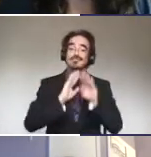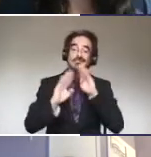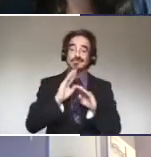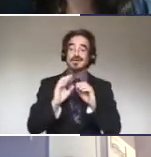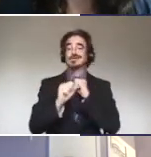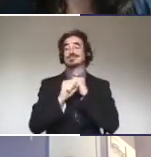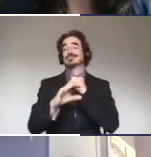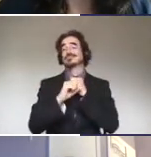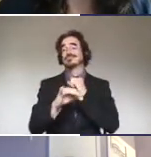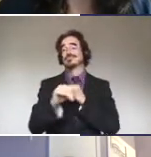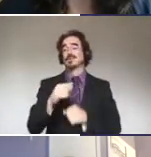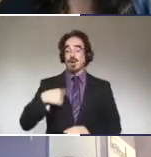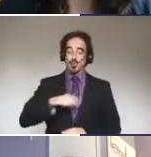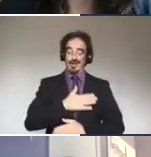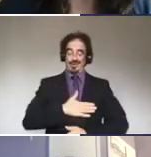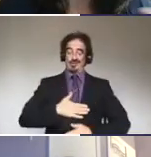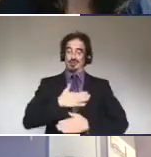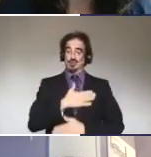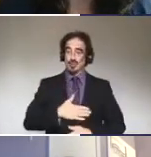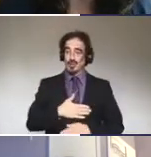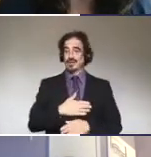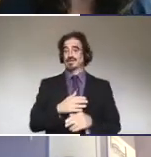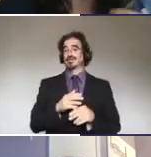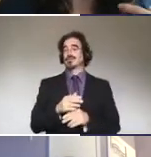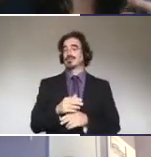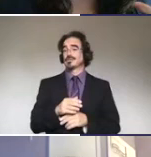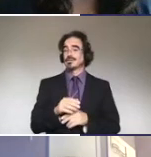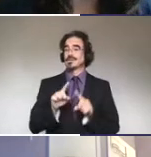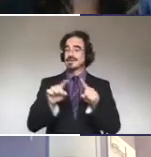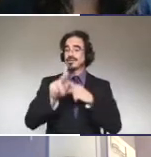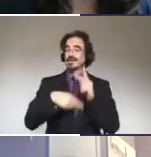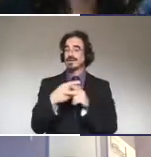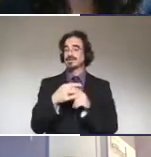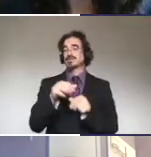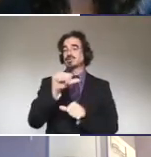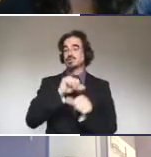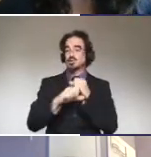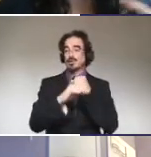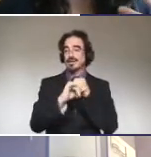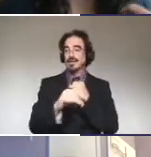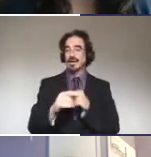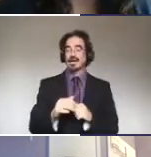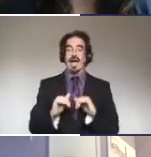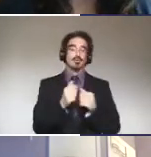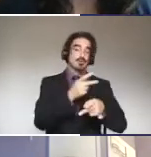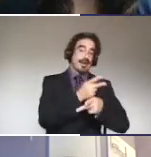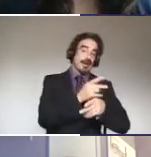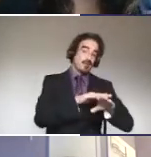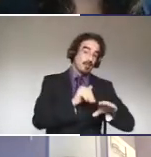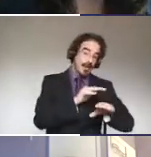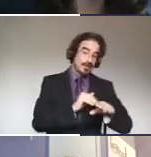Um, we enjoy the social media videos too. We want to learn how to take care of the pets, how to, um,